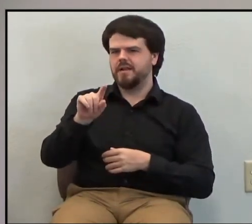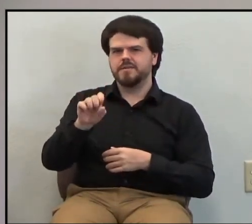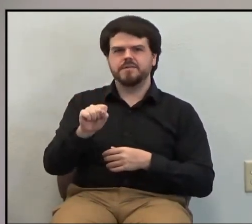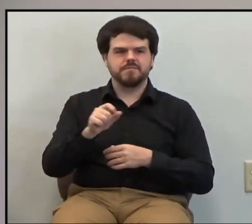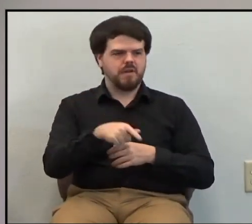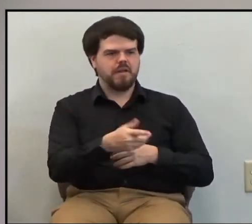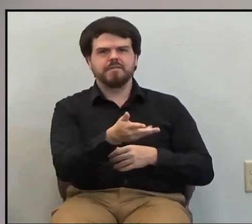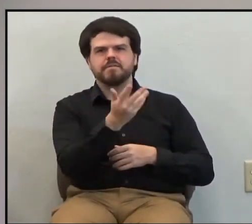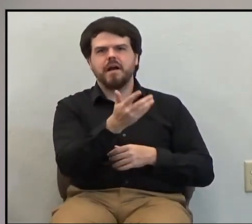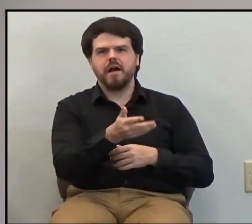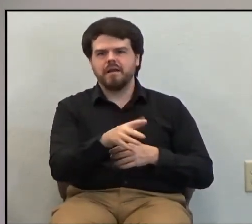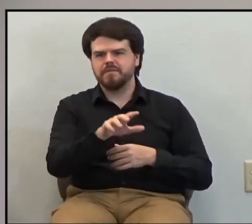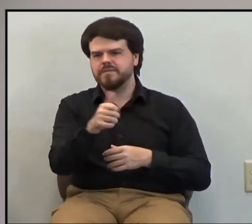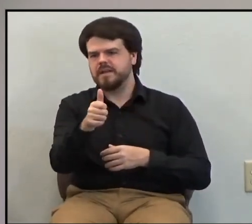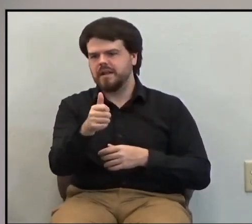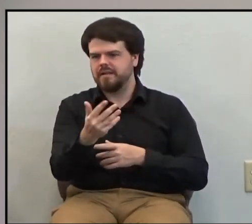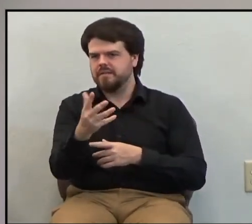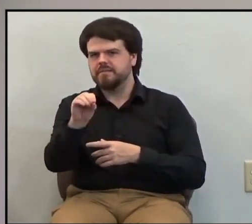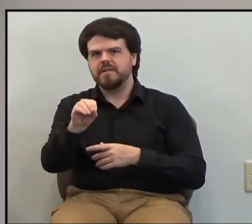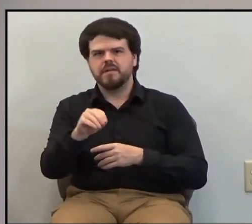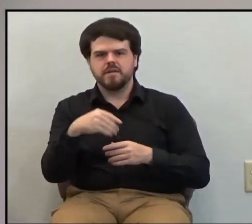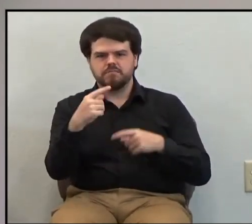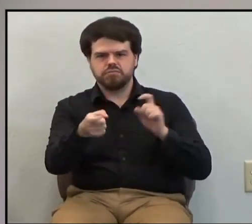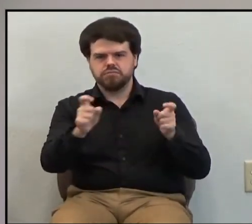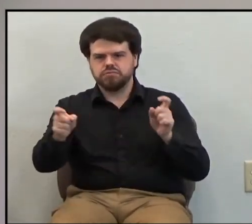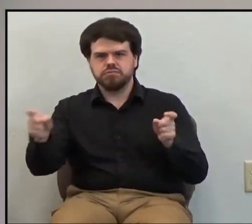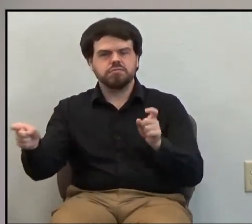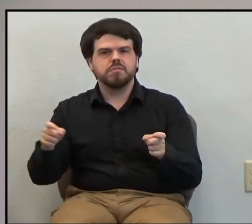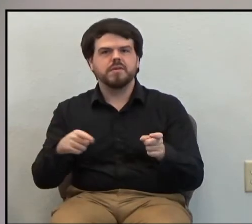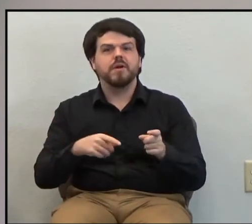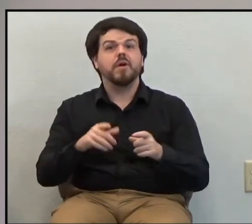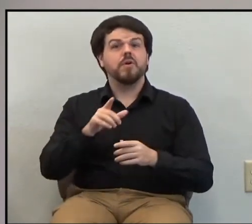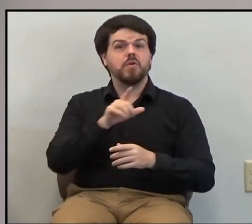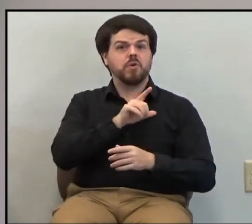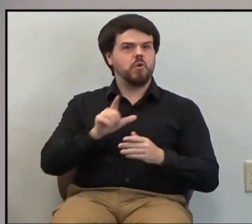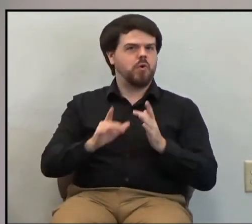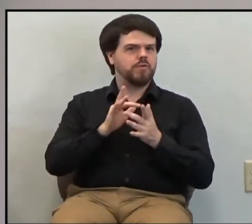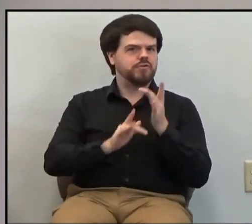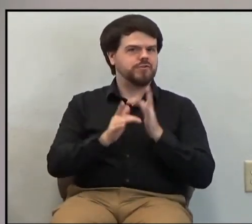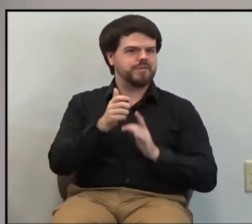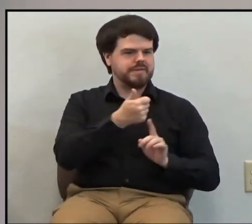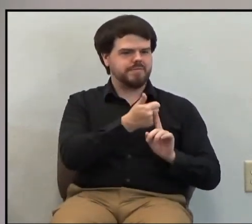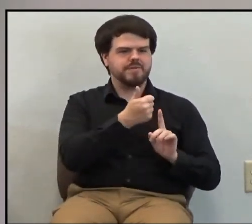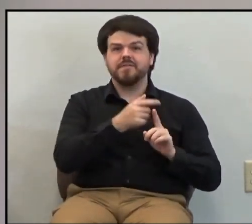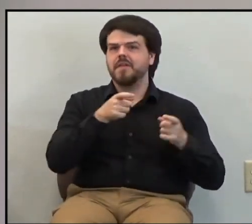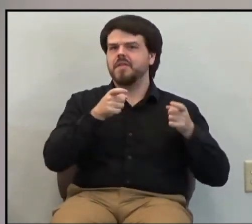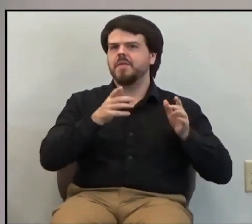And when the master comes, who is the Lord Jesus Christ in the parable, you know, figuratively,